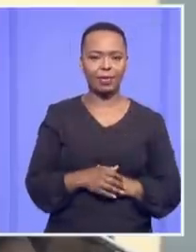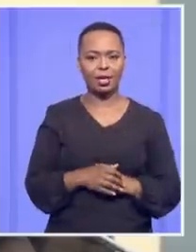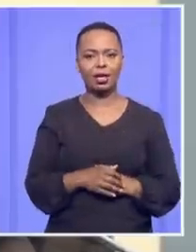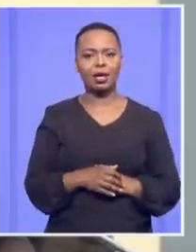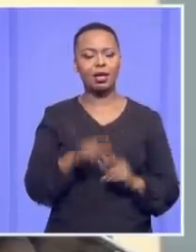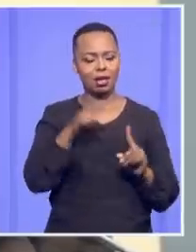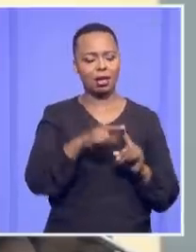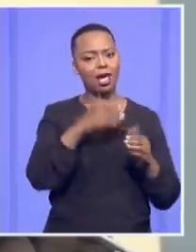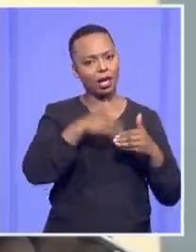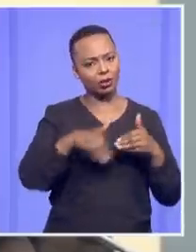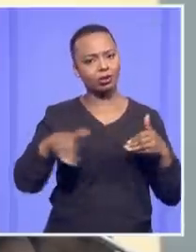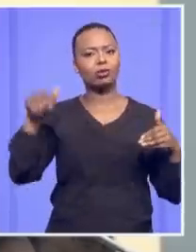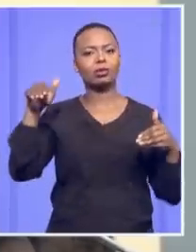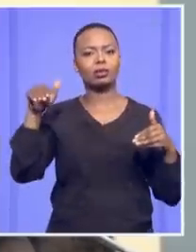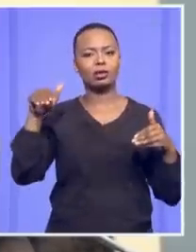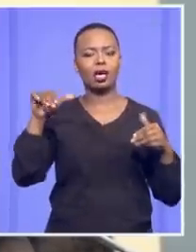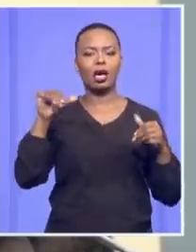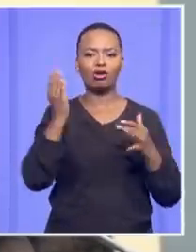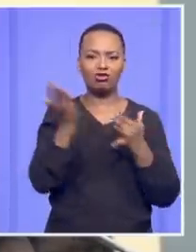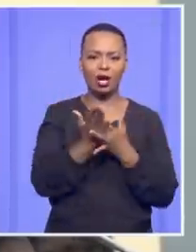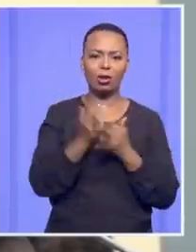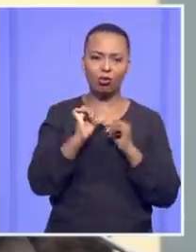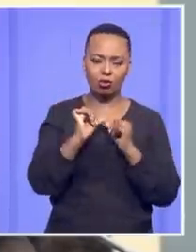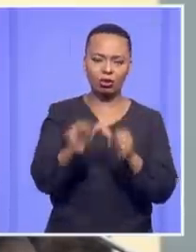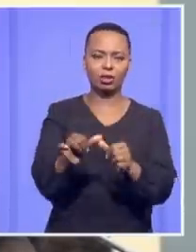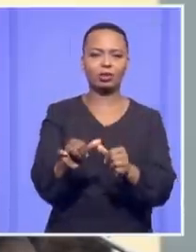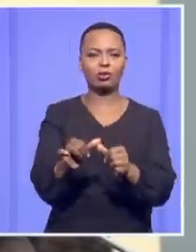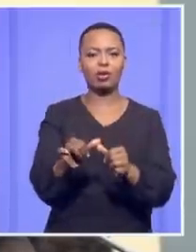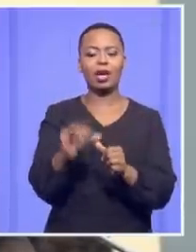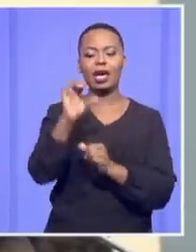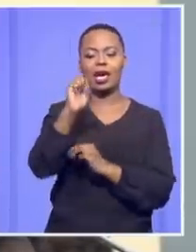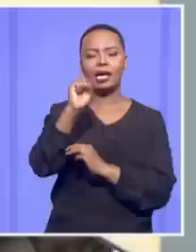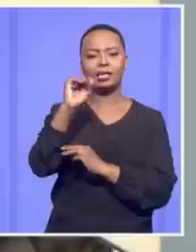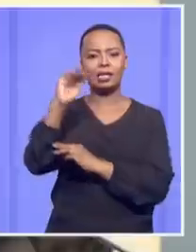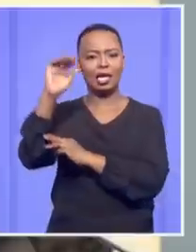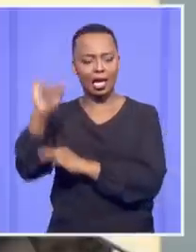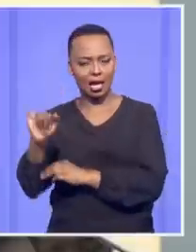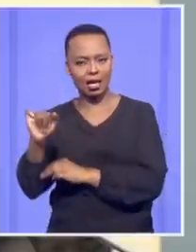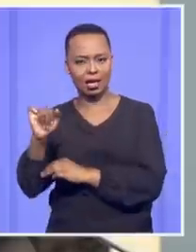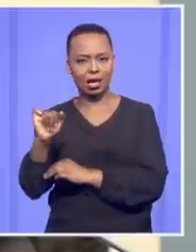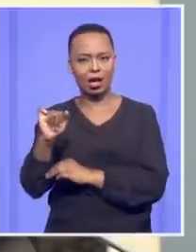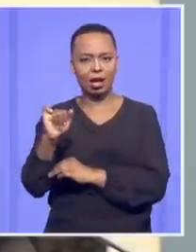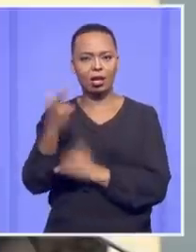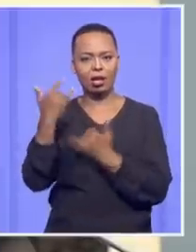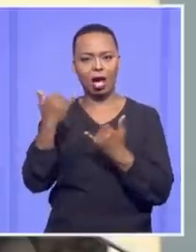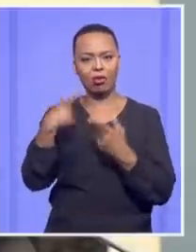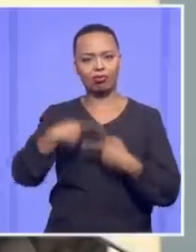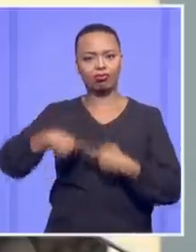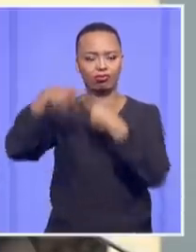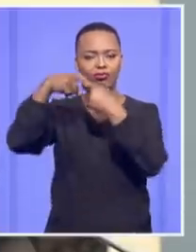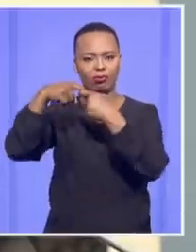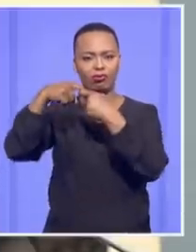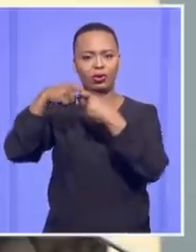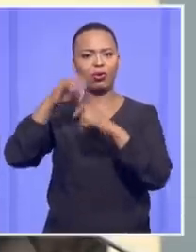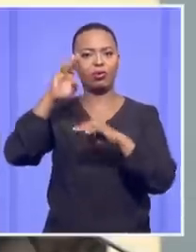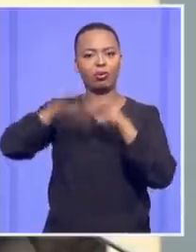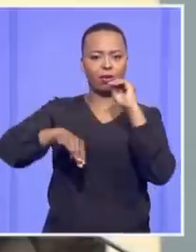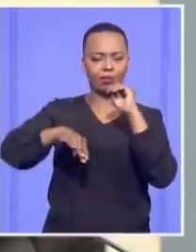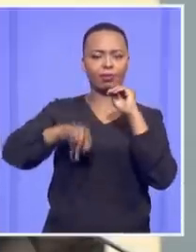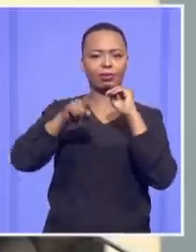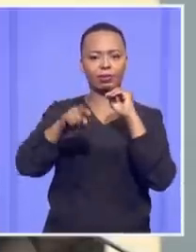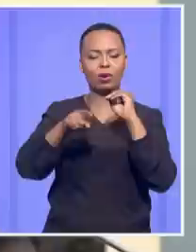excused that the trial continued, and in the SCA, the conviction and sentence were set aside because that was a fundamental